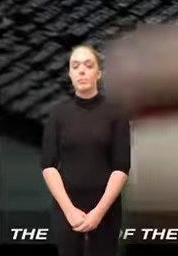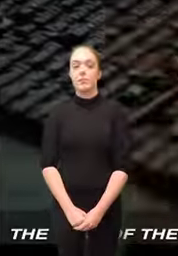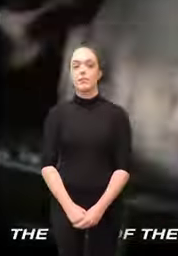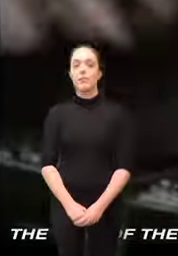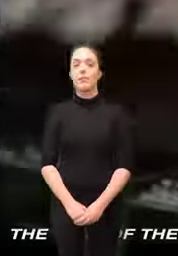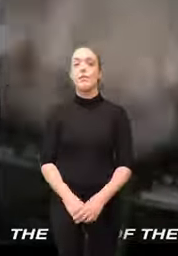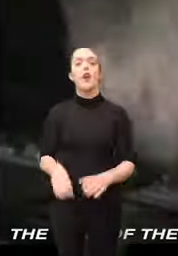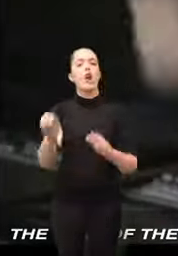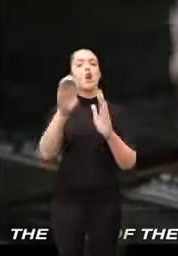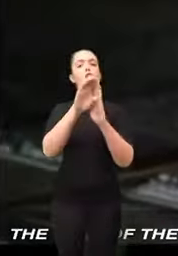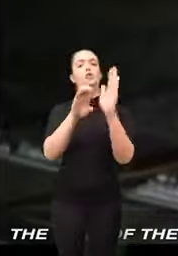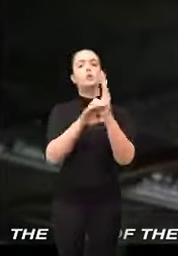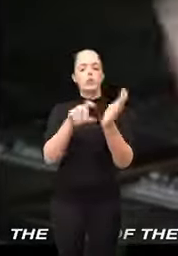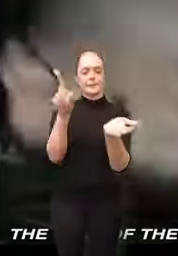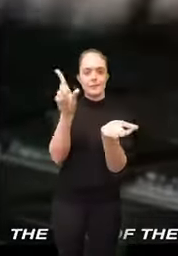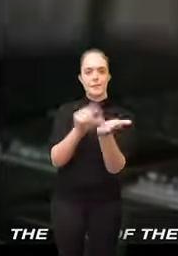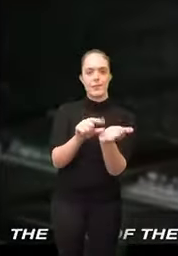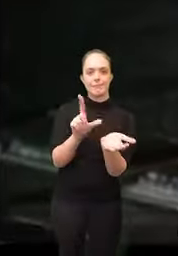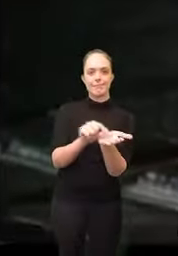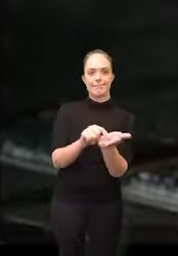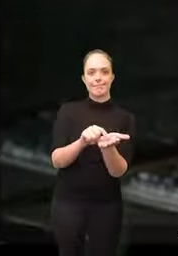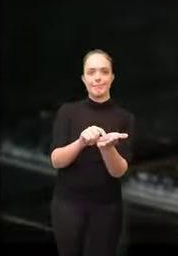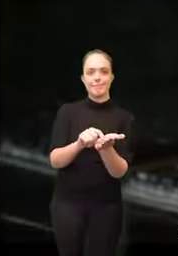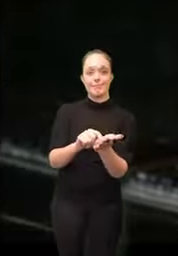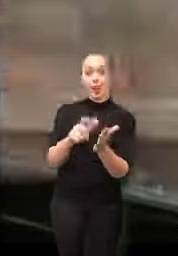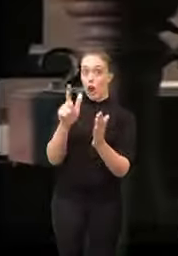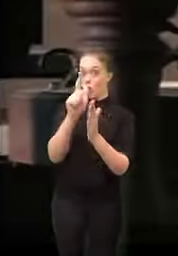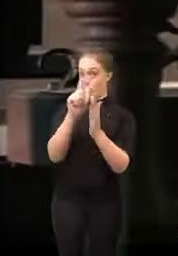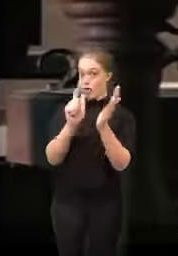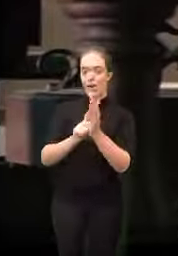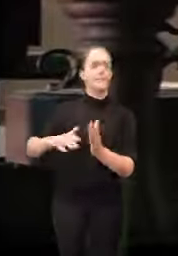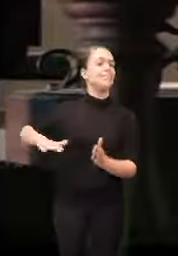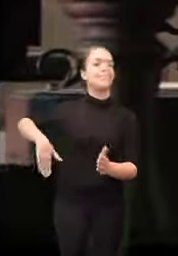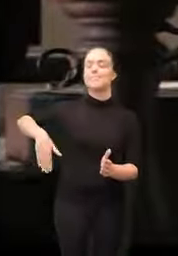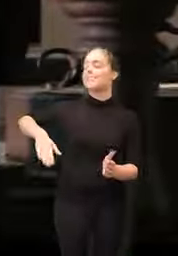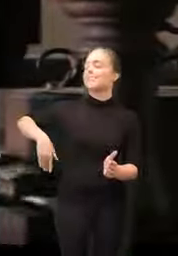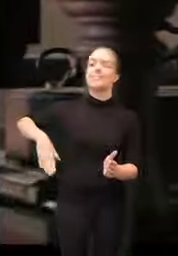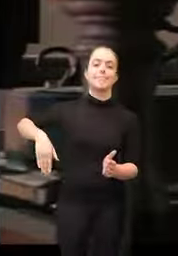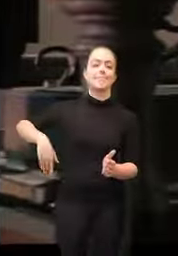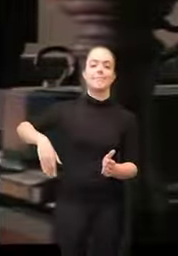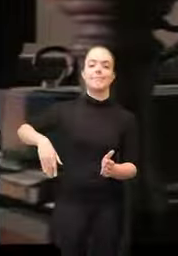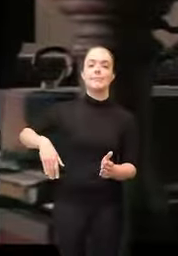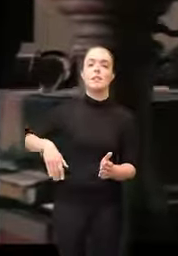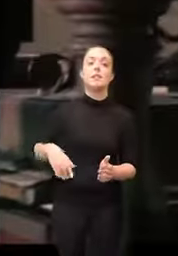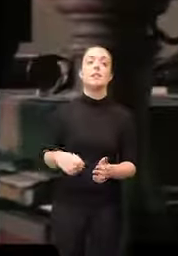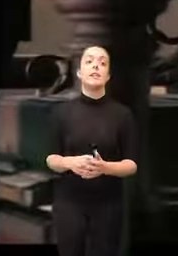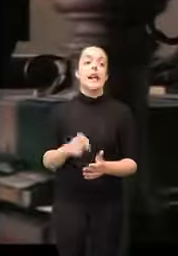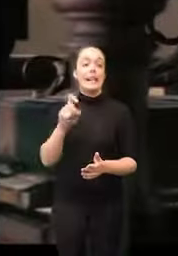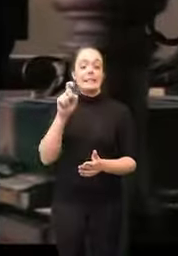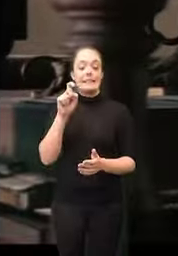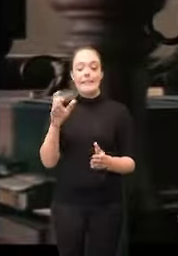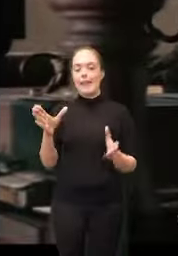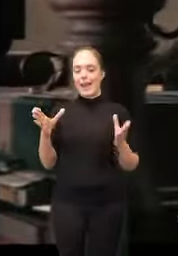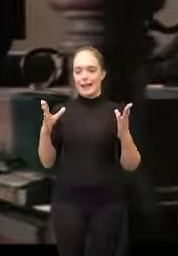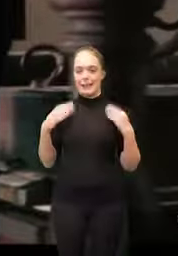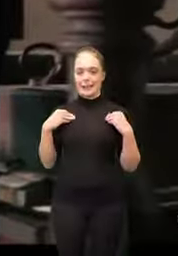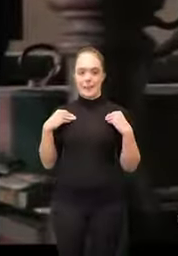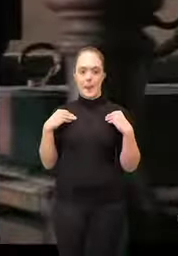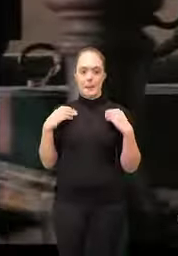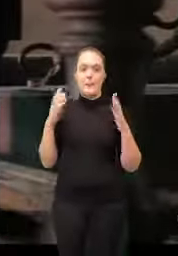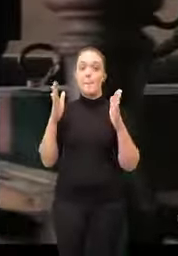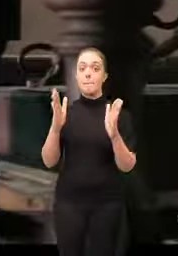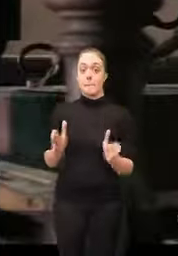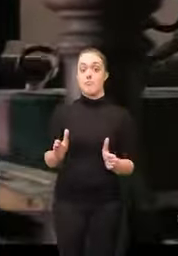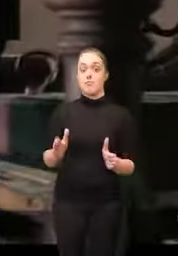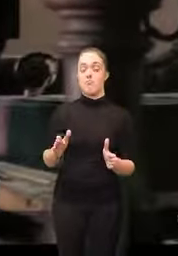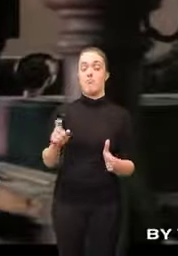the text of the constitution is sent to the printers it is only a proposal it will not become the law of the land unless it